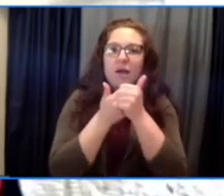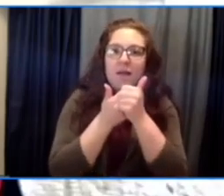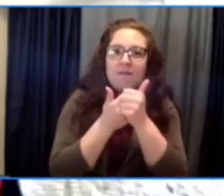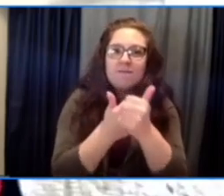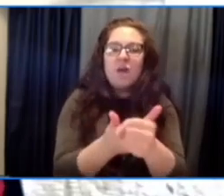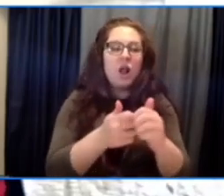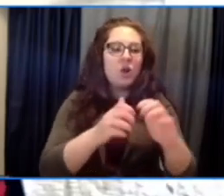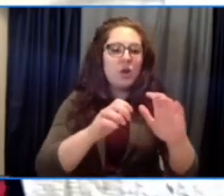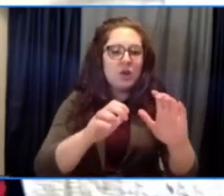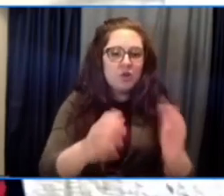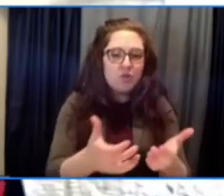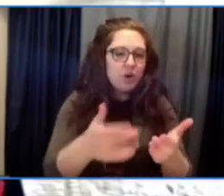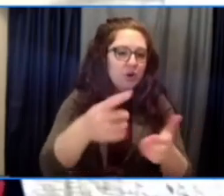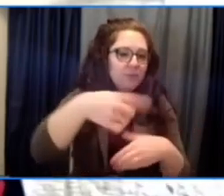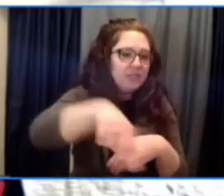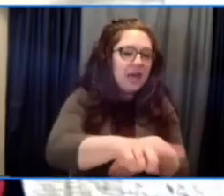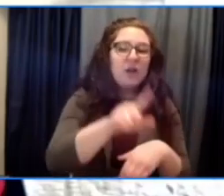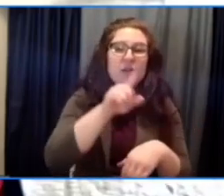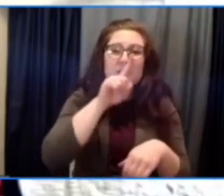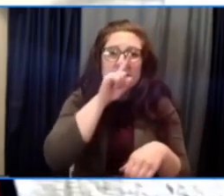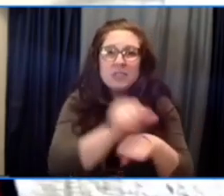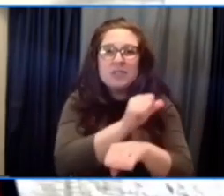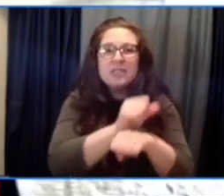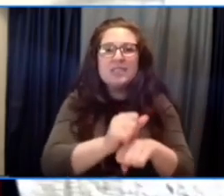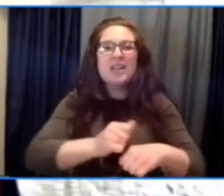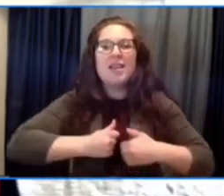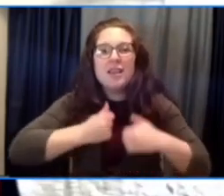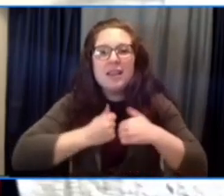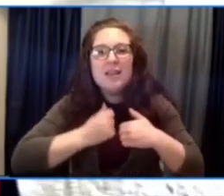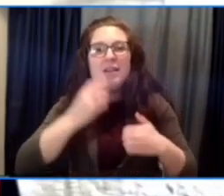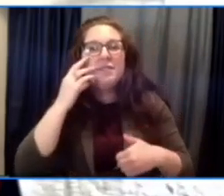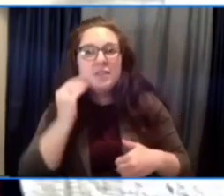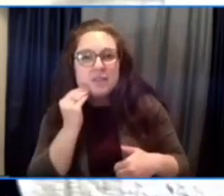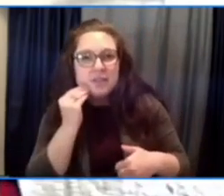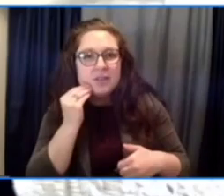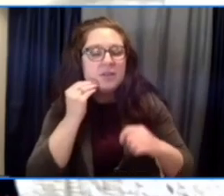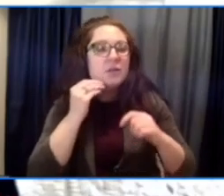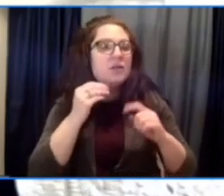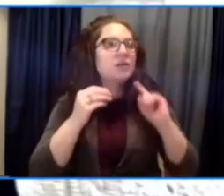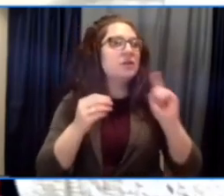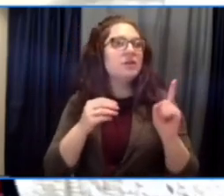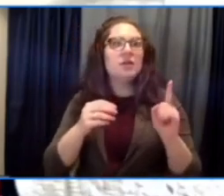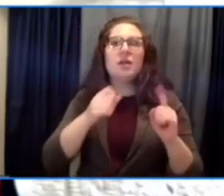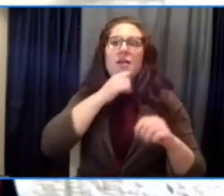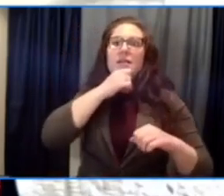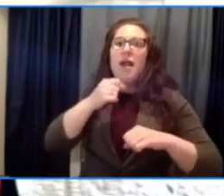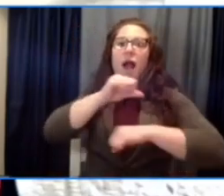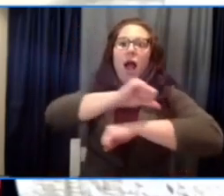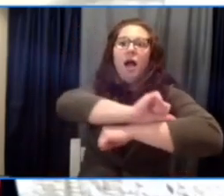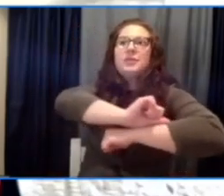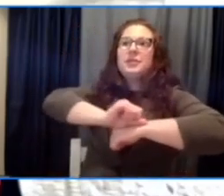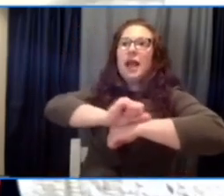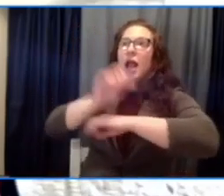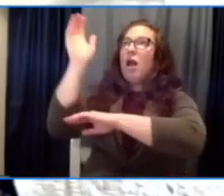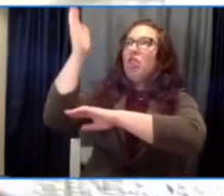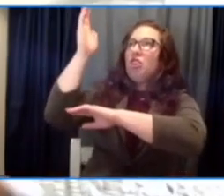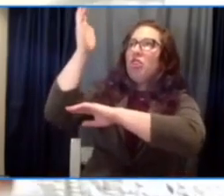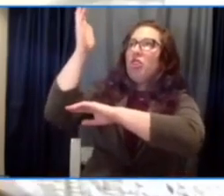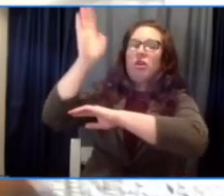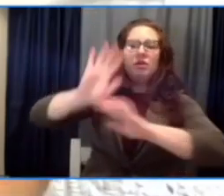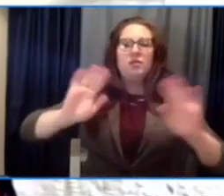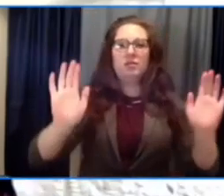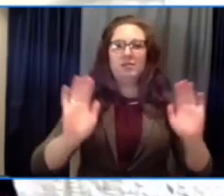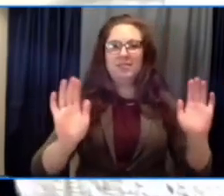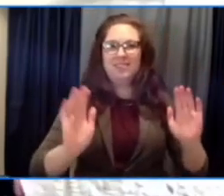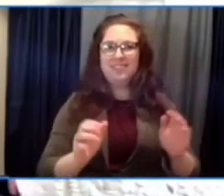national plans created in D.C. or New York that are transplanted onto states. State leaders have the best sense of their state, better than